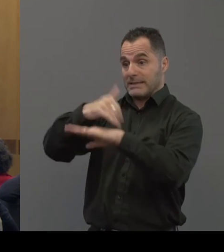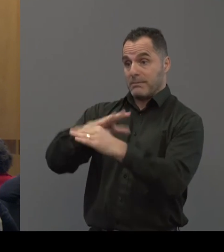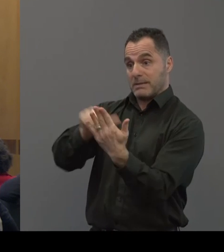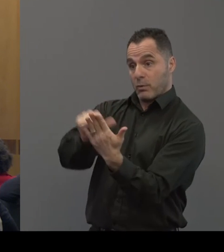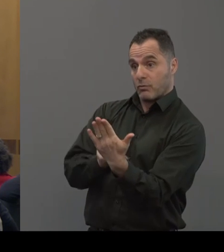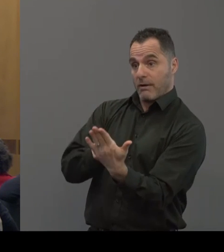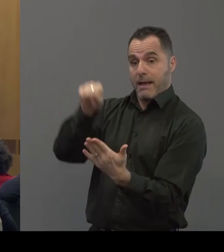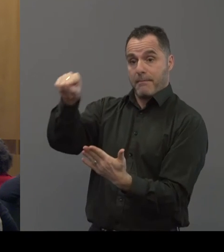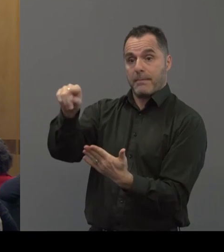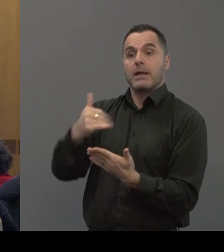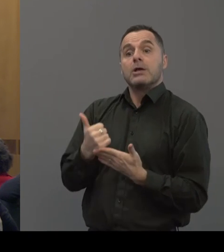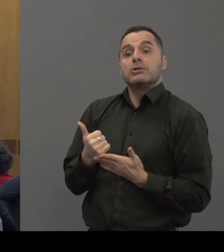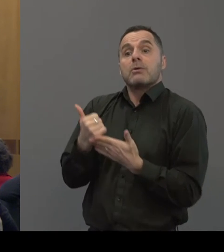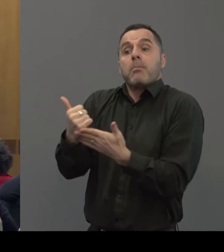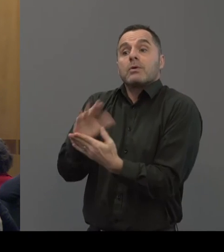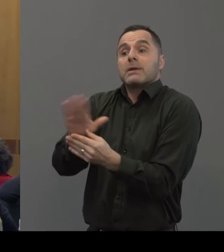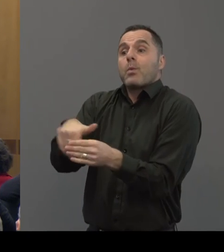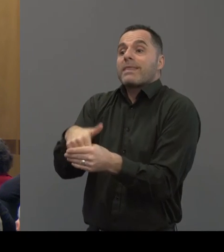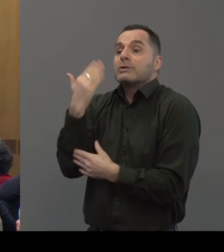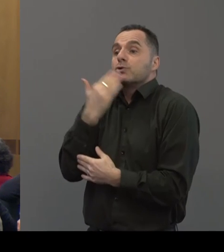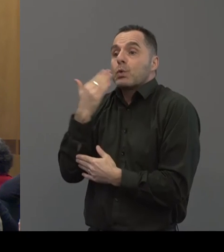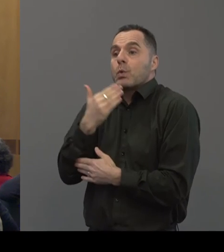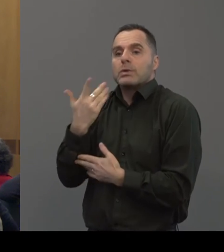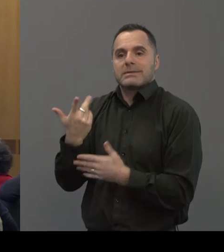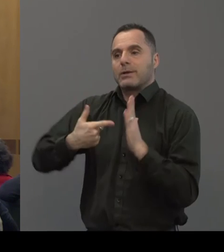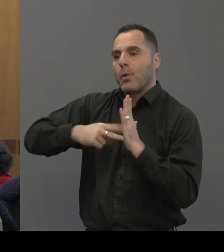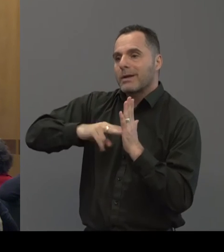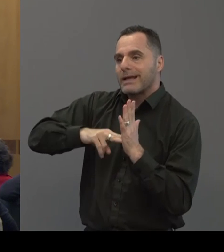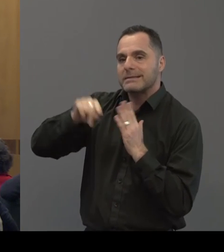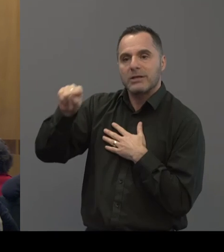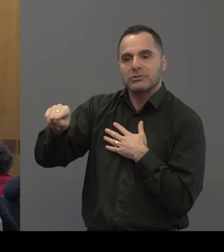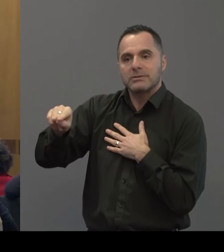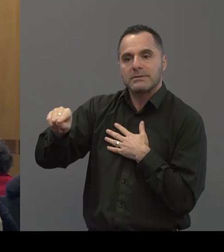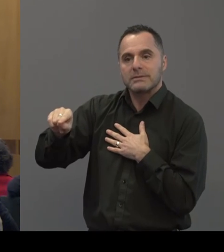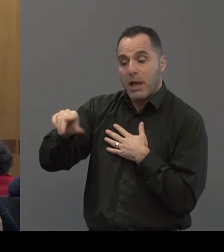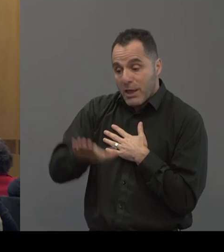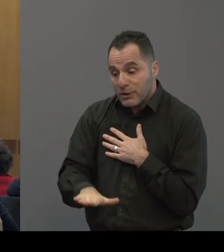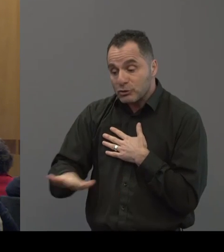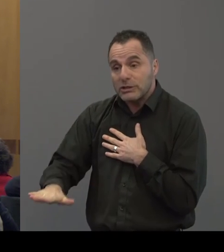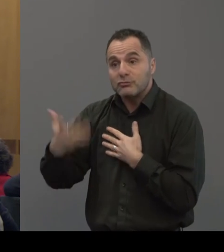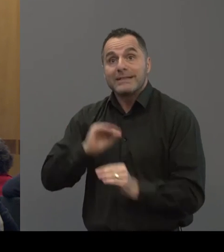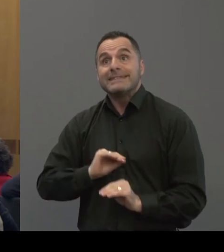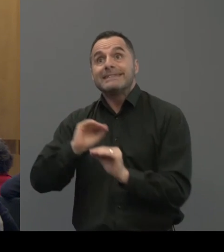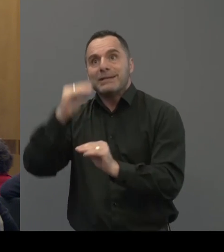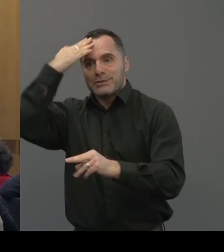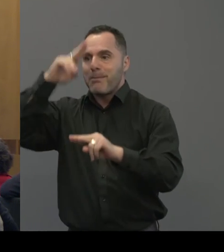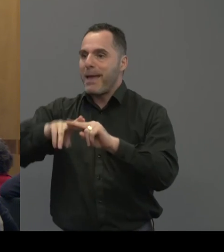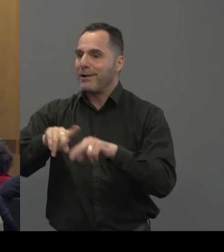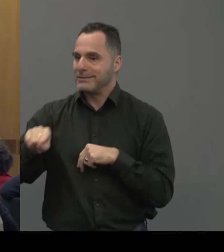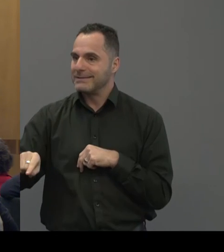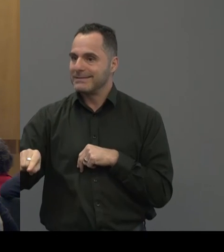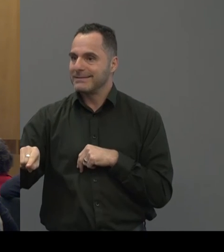is with supporting it within the schools and organizations and the kids all teach the parents in the community.